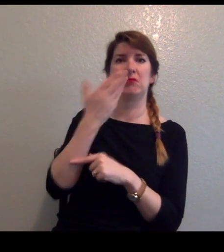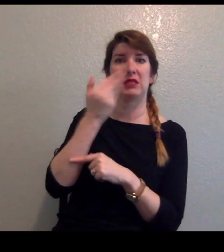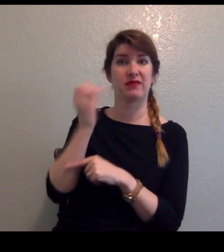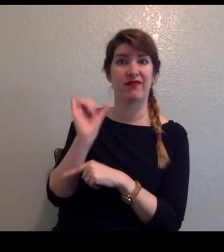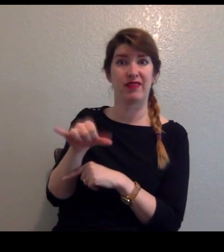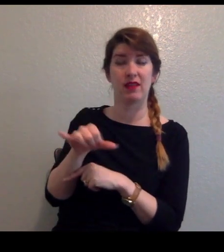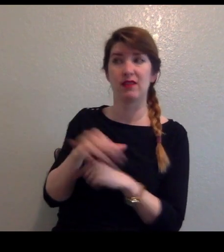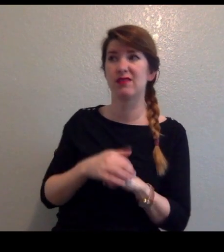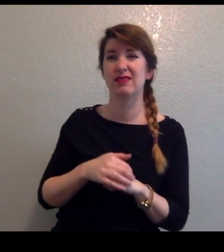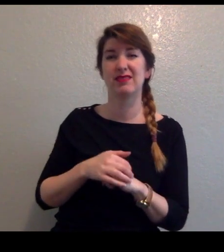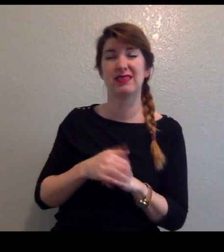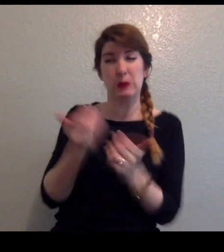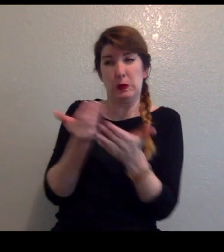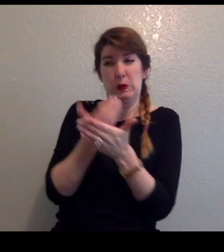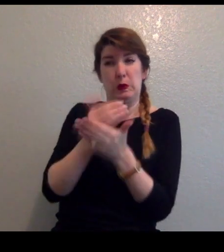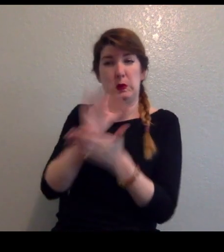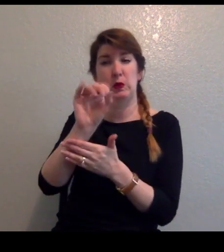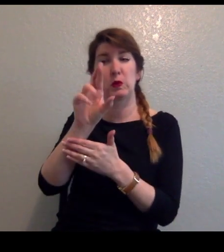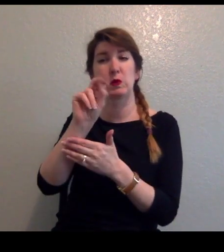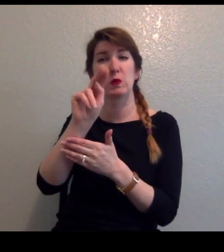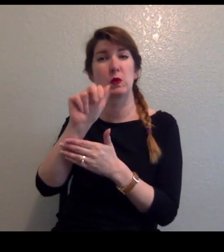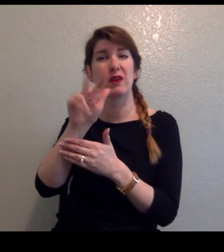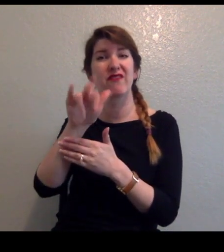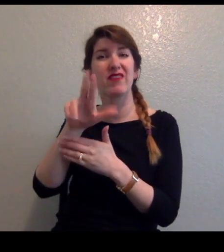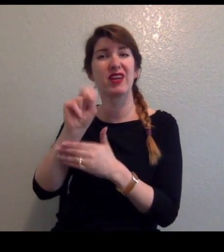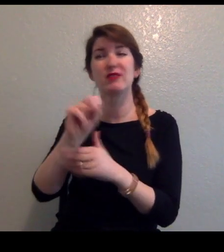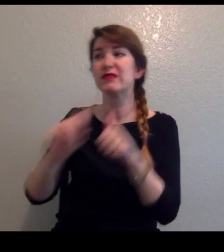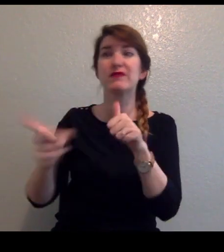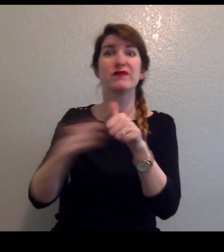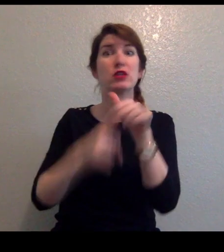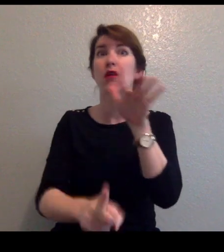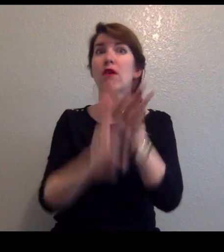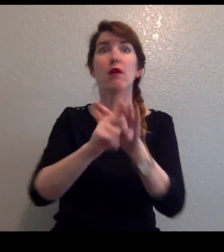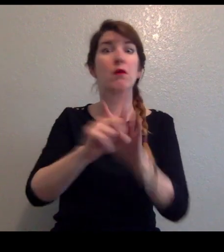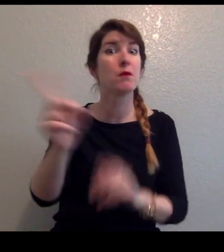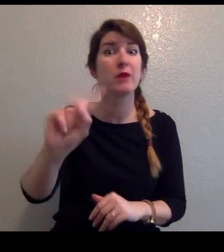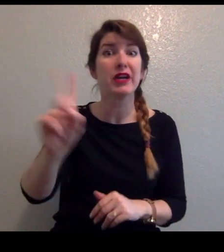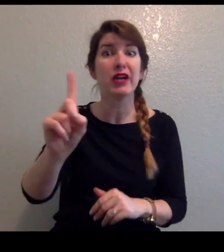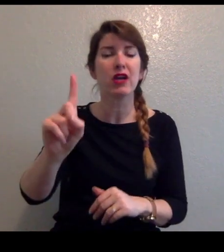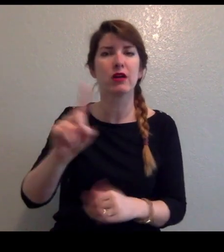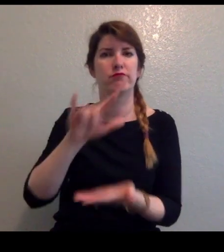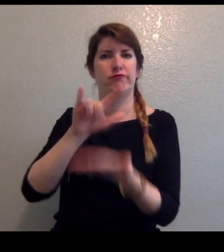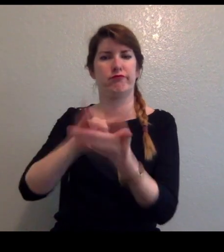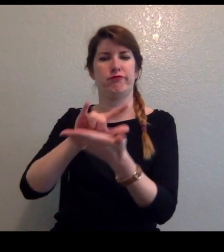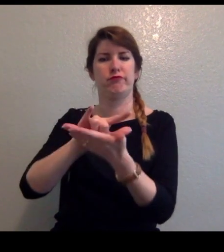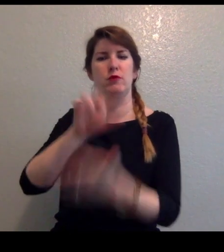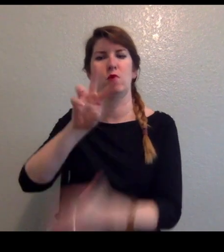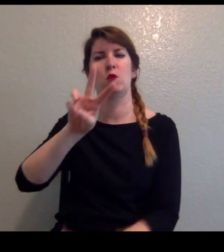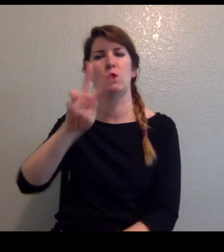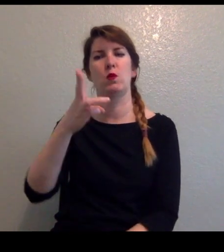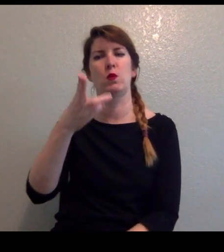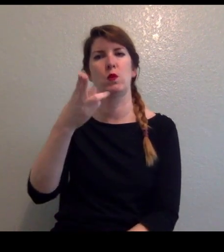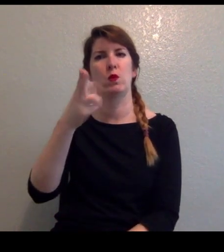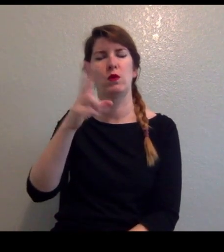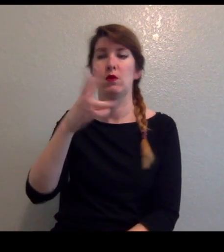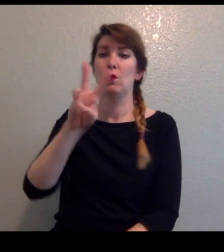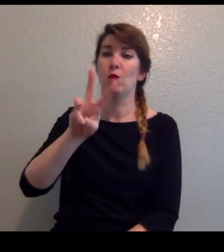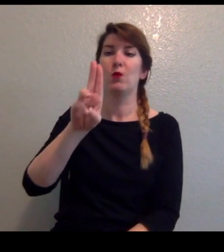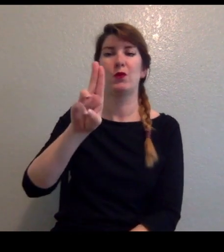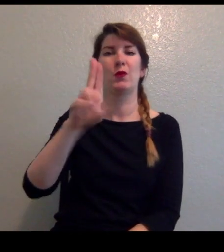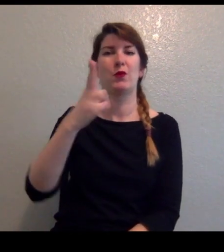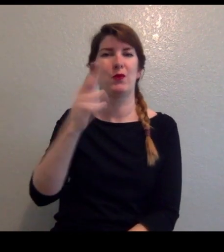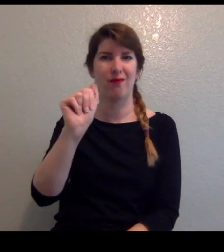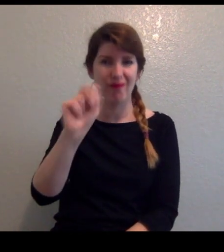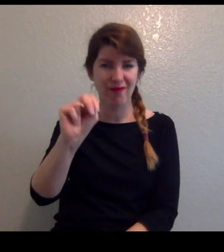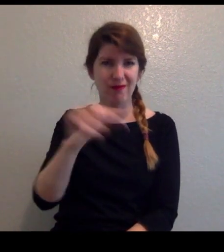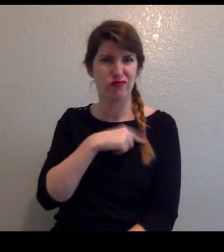This new coronavirus was first identified in Wuhan, China. In late 2019, there was an outbreak. That's when a